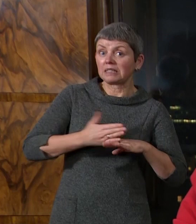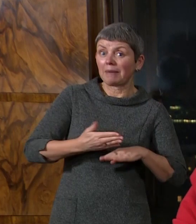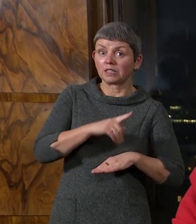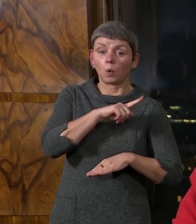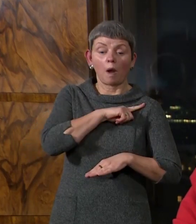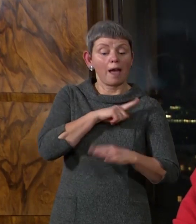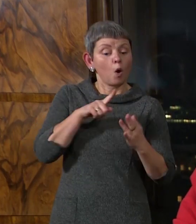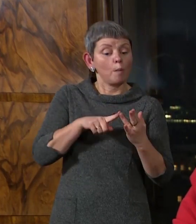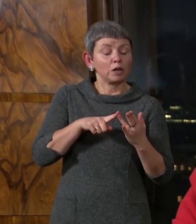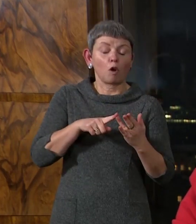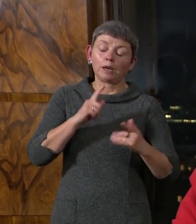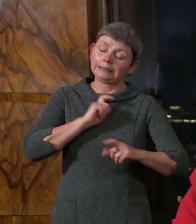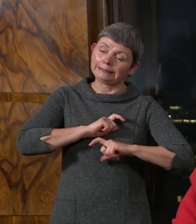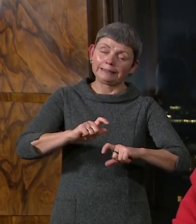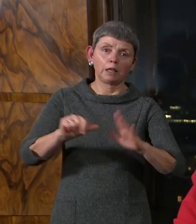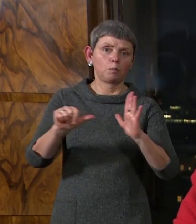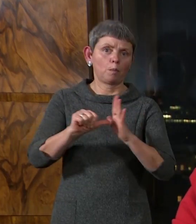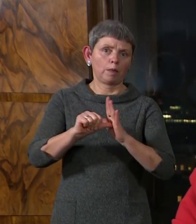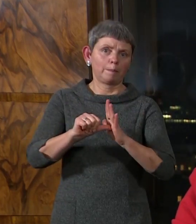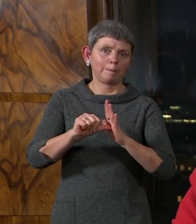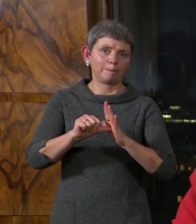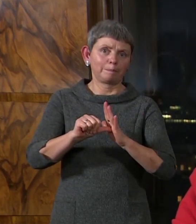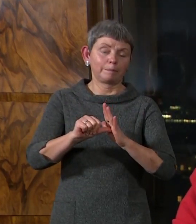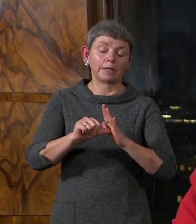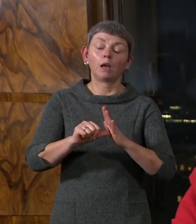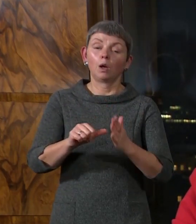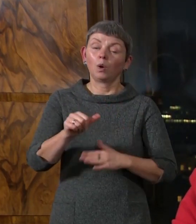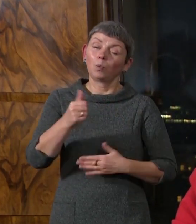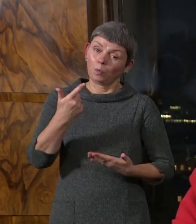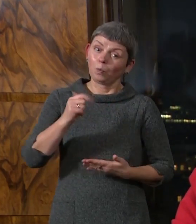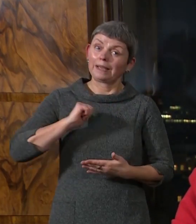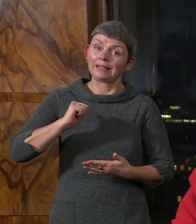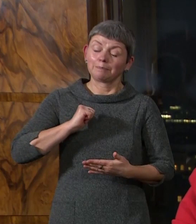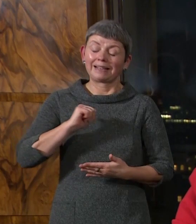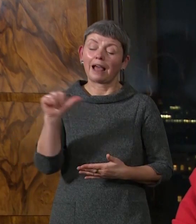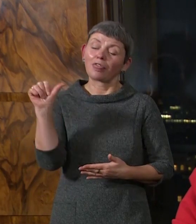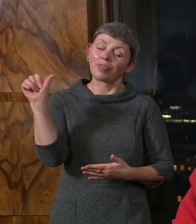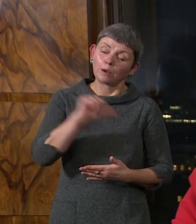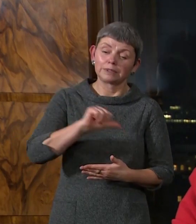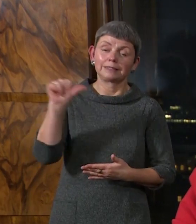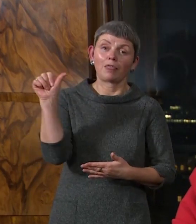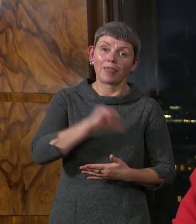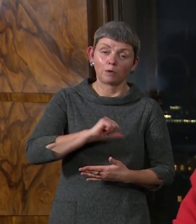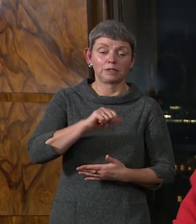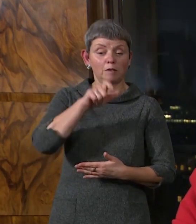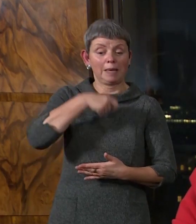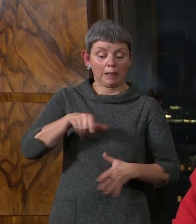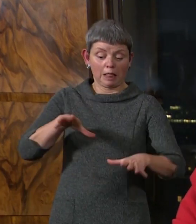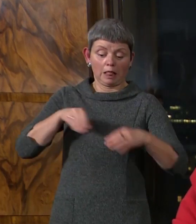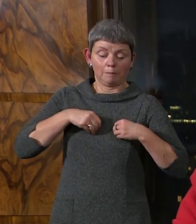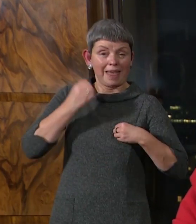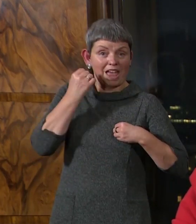Omicron poses is real. When we are facing, as we may be, thousands upon thousands of cases per day,